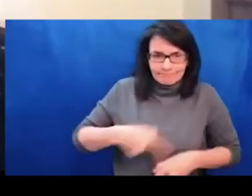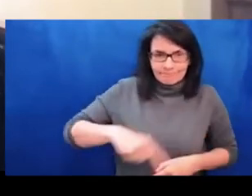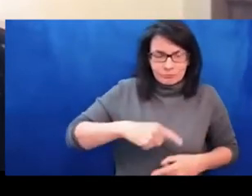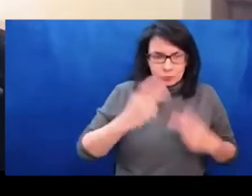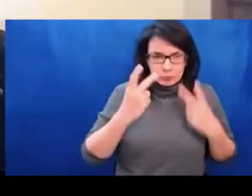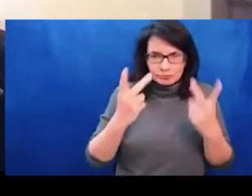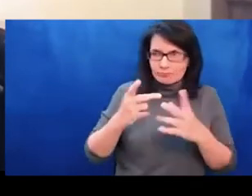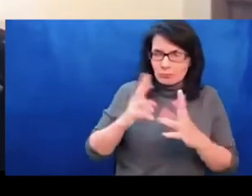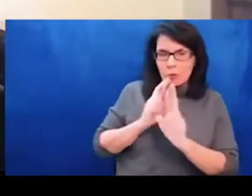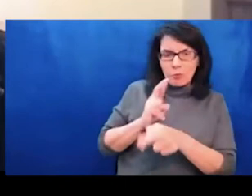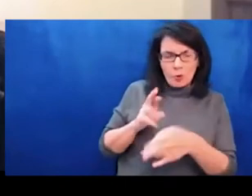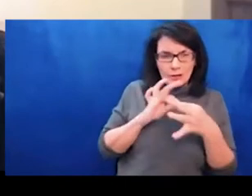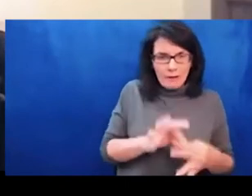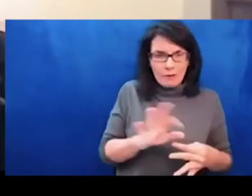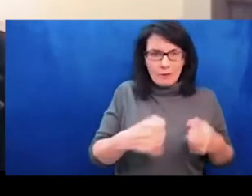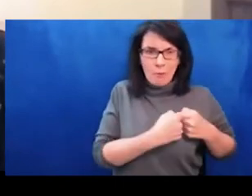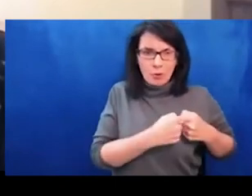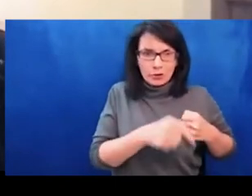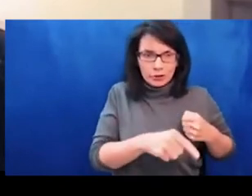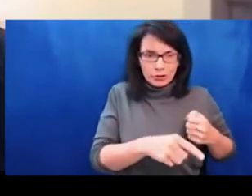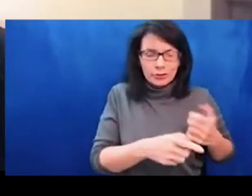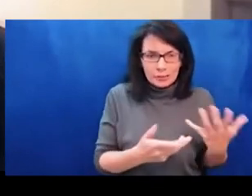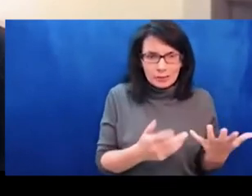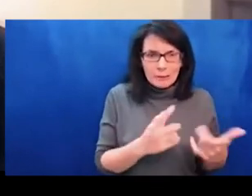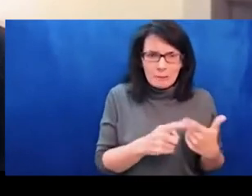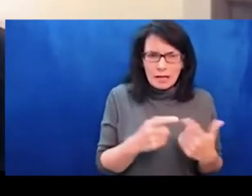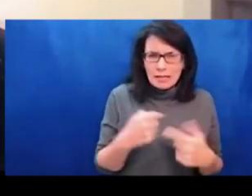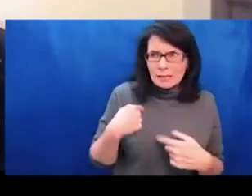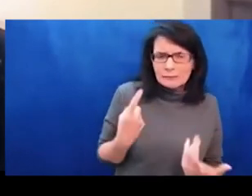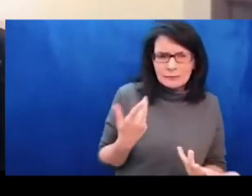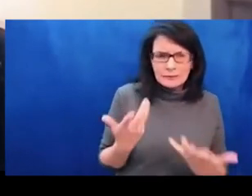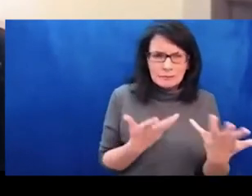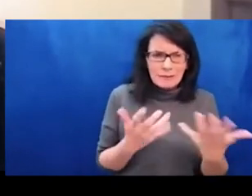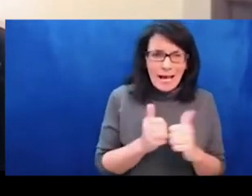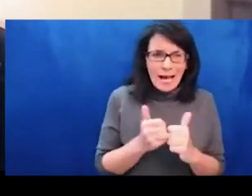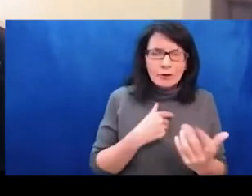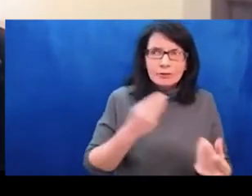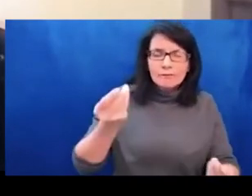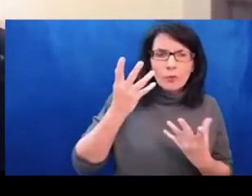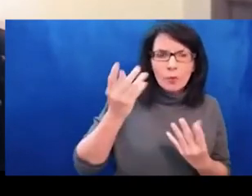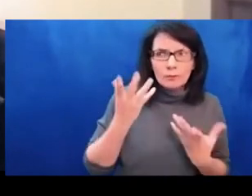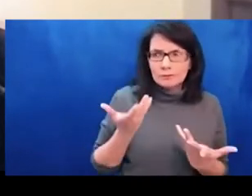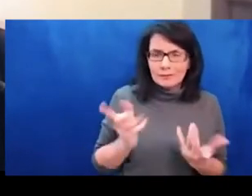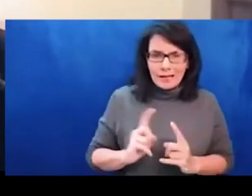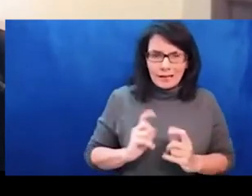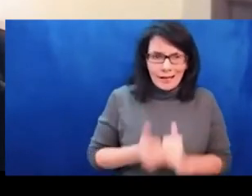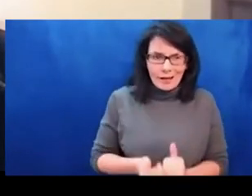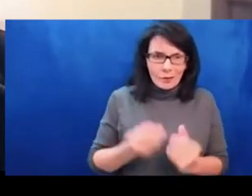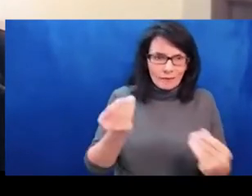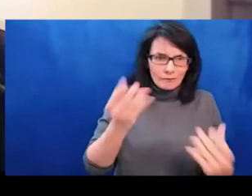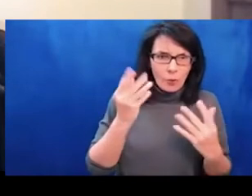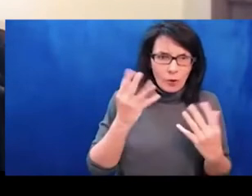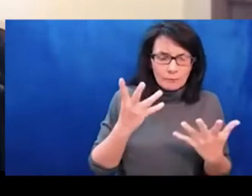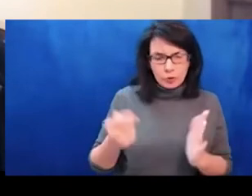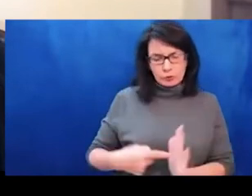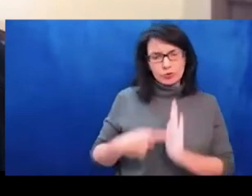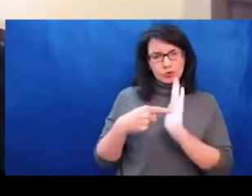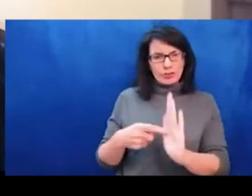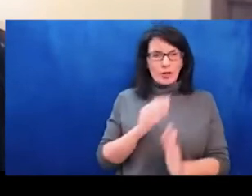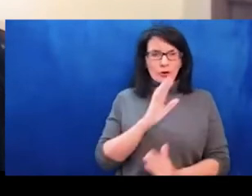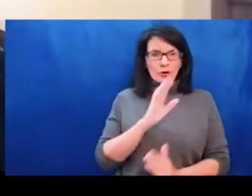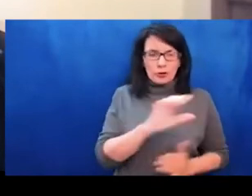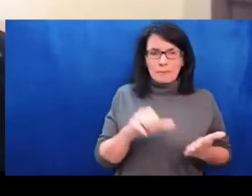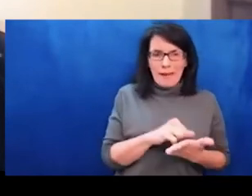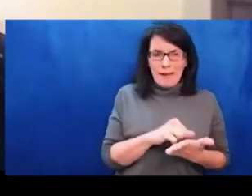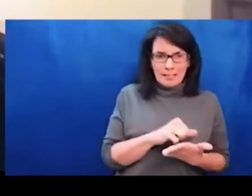who works on Ukrainian and Russian history, but she's also been in contact with a lot of people on the ground. And so people want to follow updates, especially